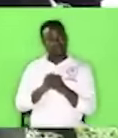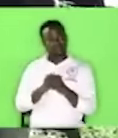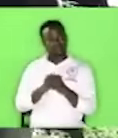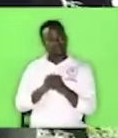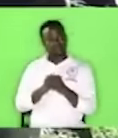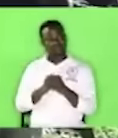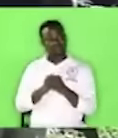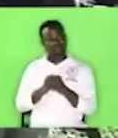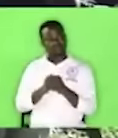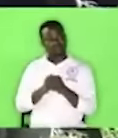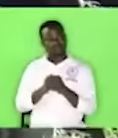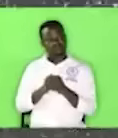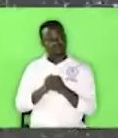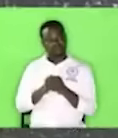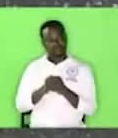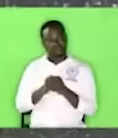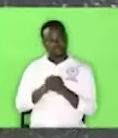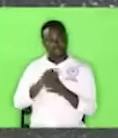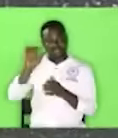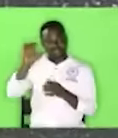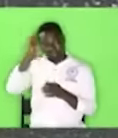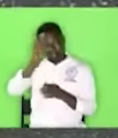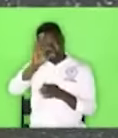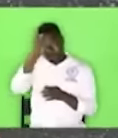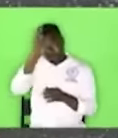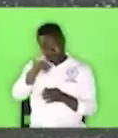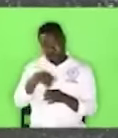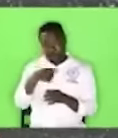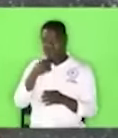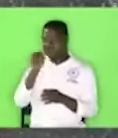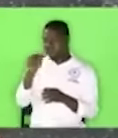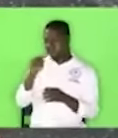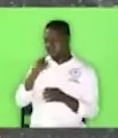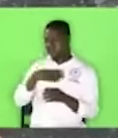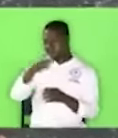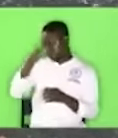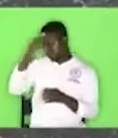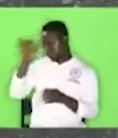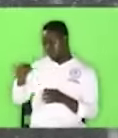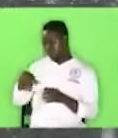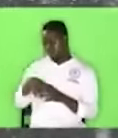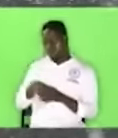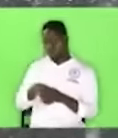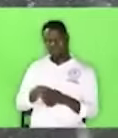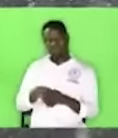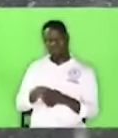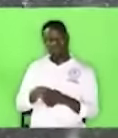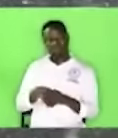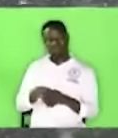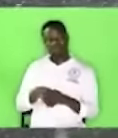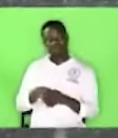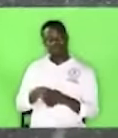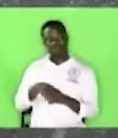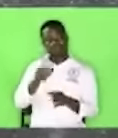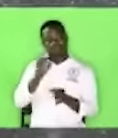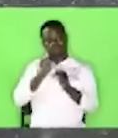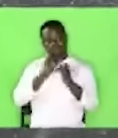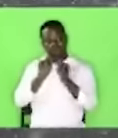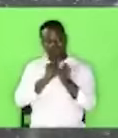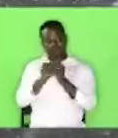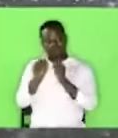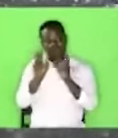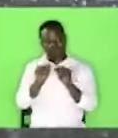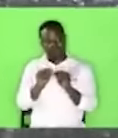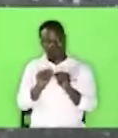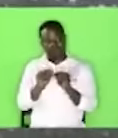Is he your father? Say, yes, my dad. If you don't pass the interview, and then